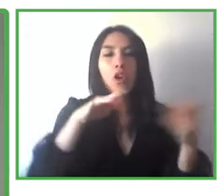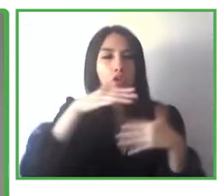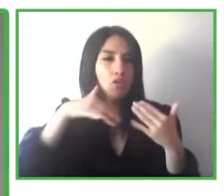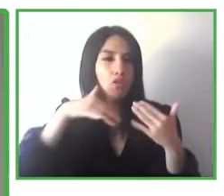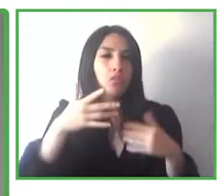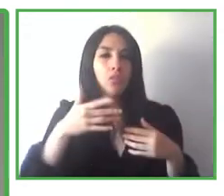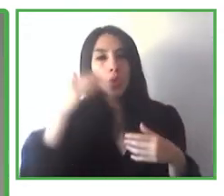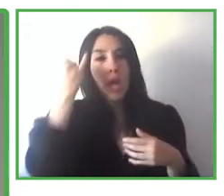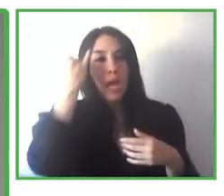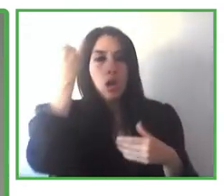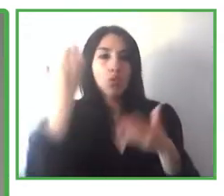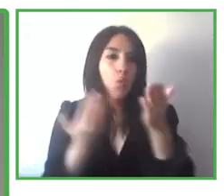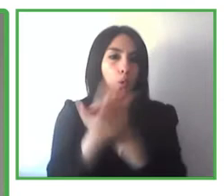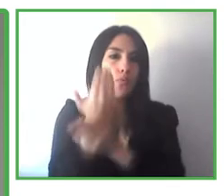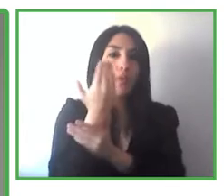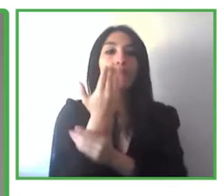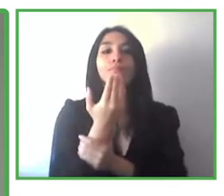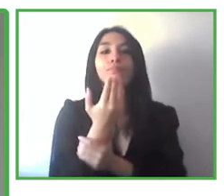in Telecommunication.